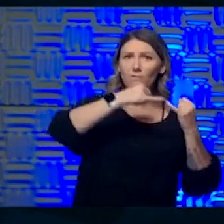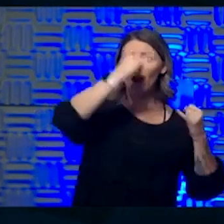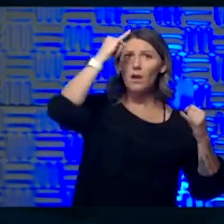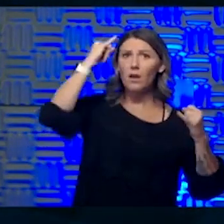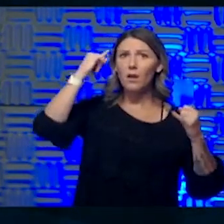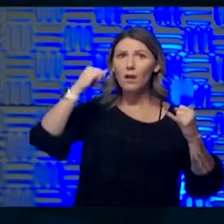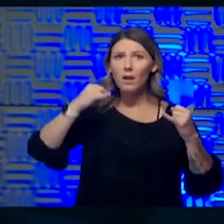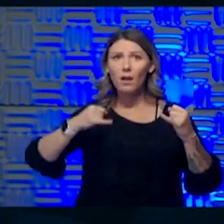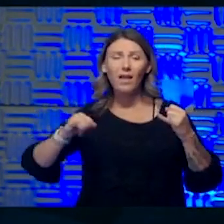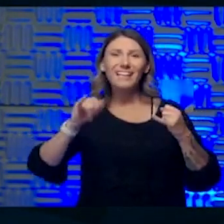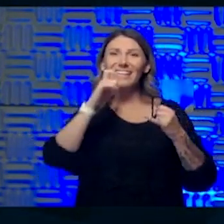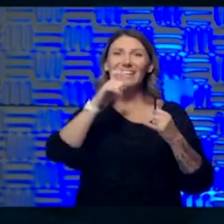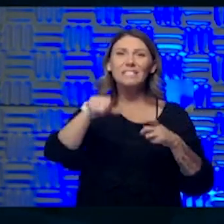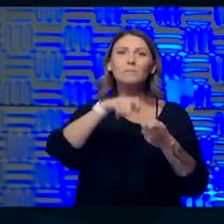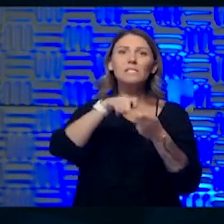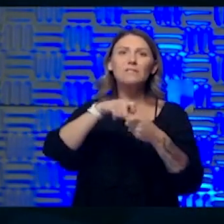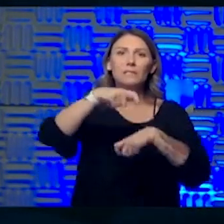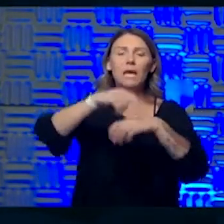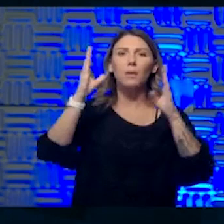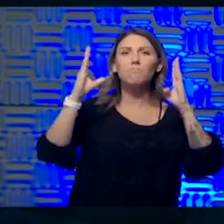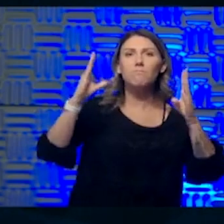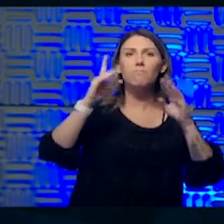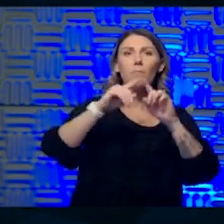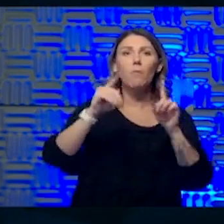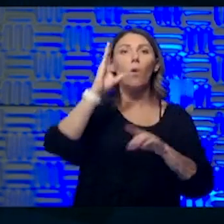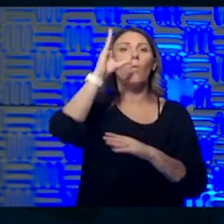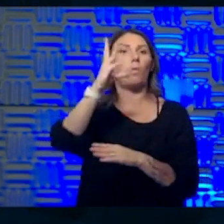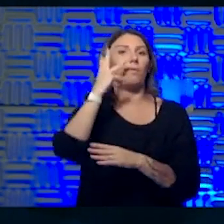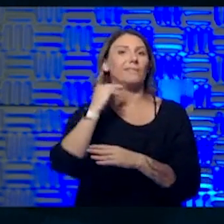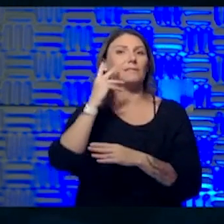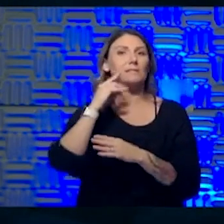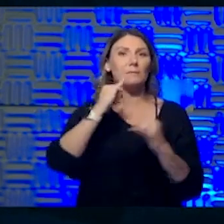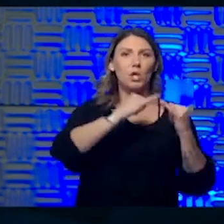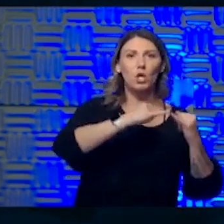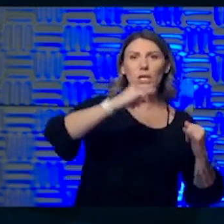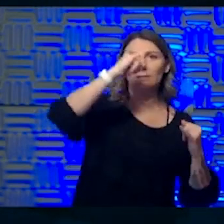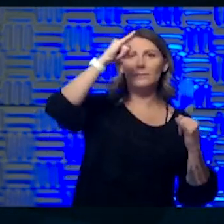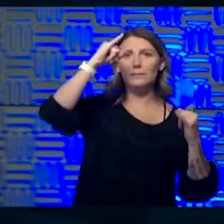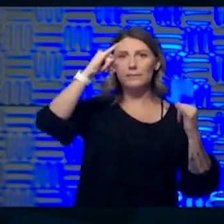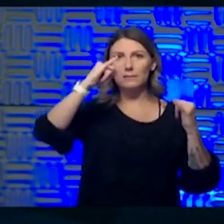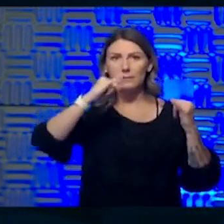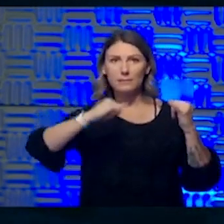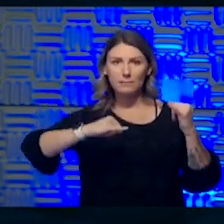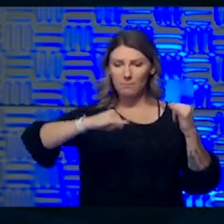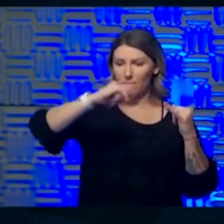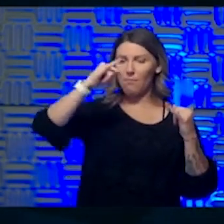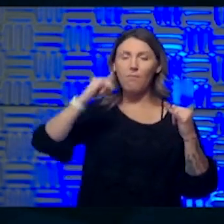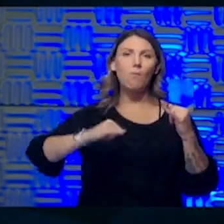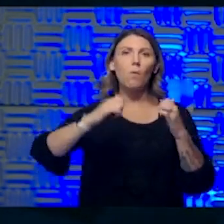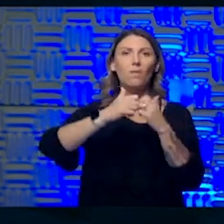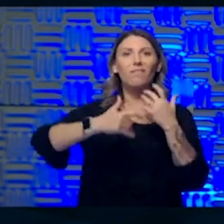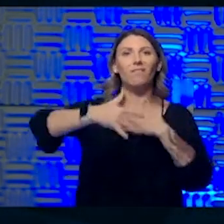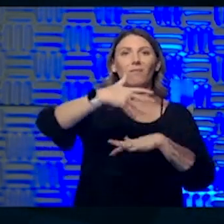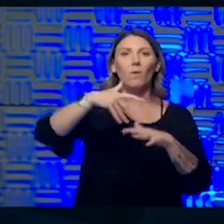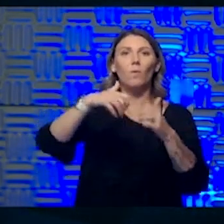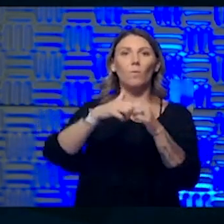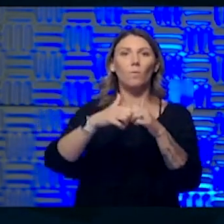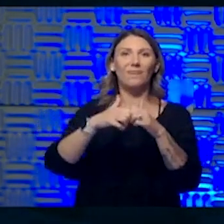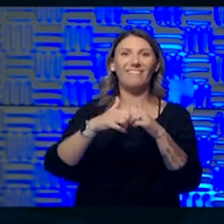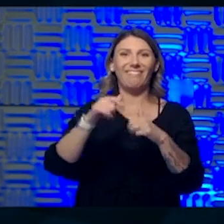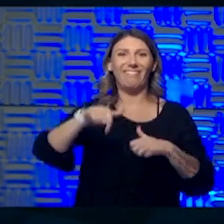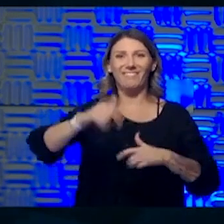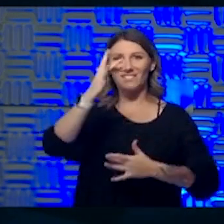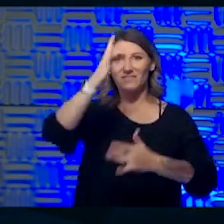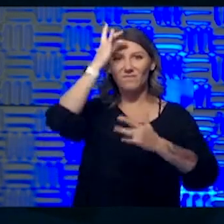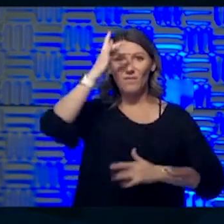experience these, uh, uh, waves of, of interacting with this virus and everything that it does. And,